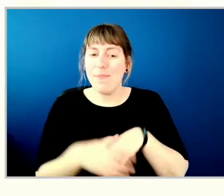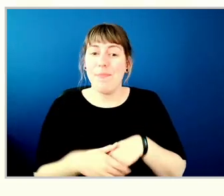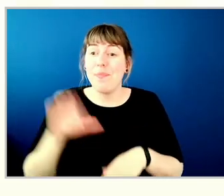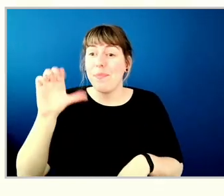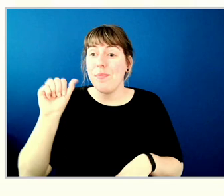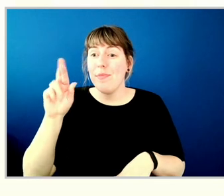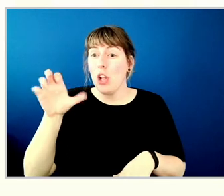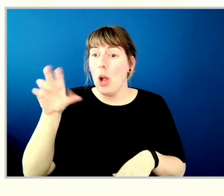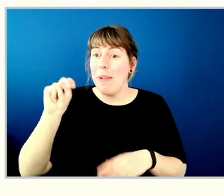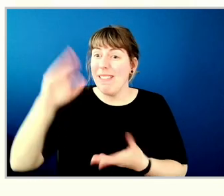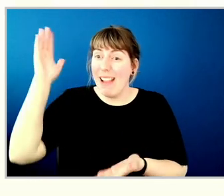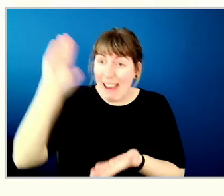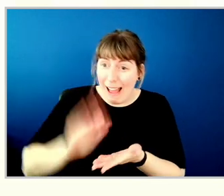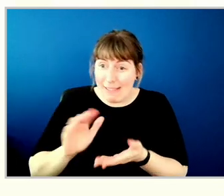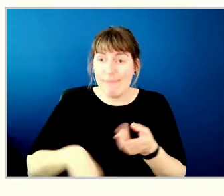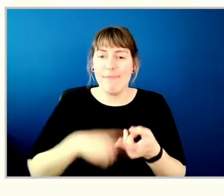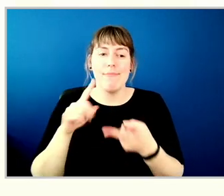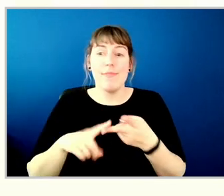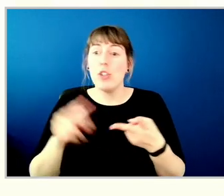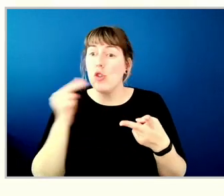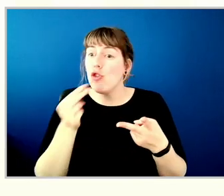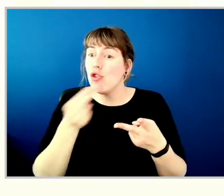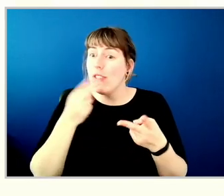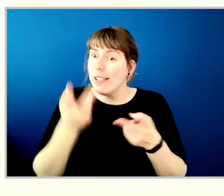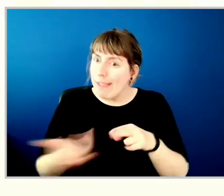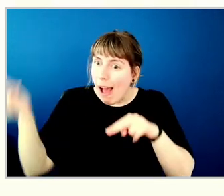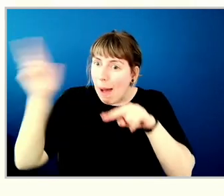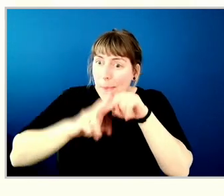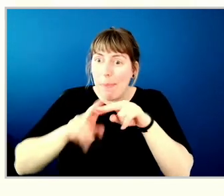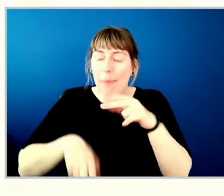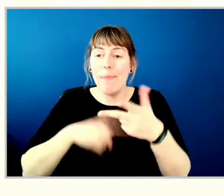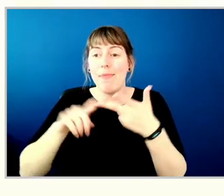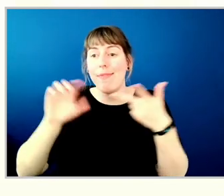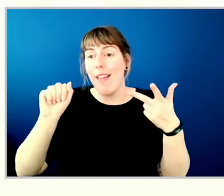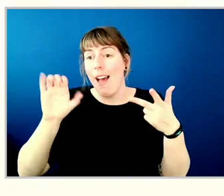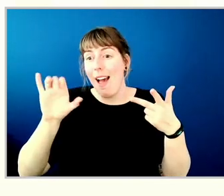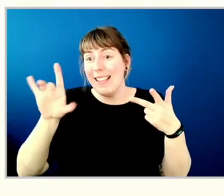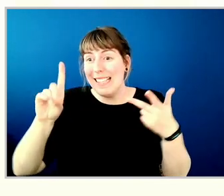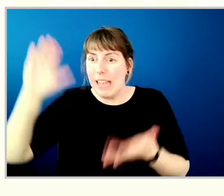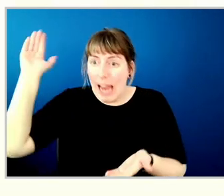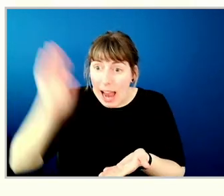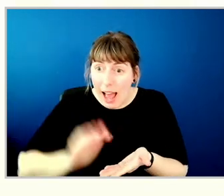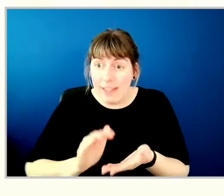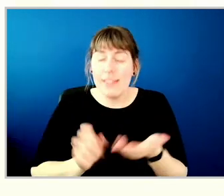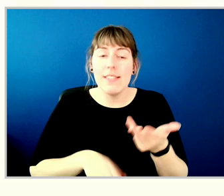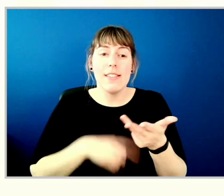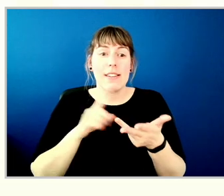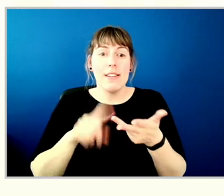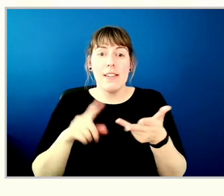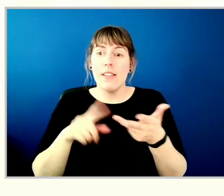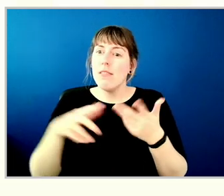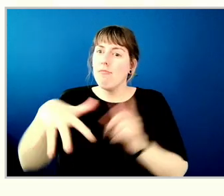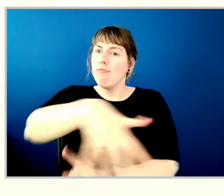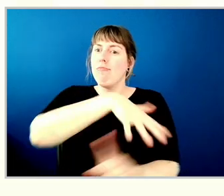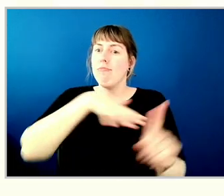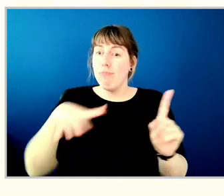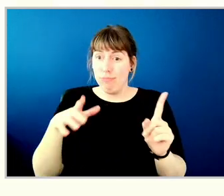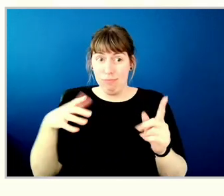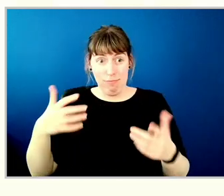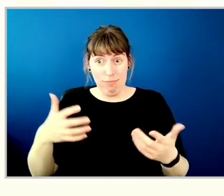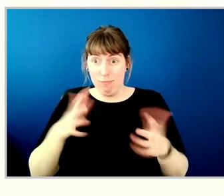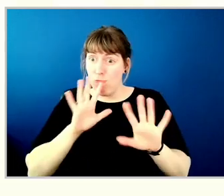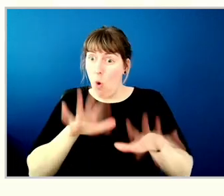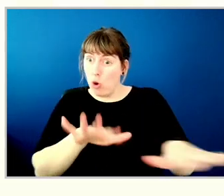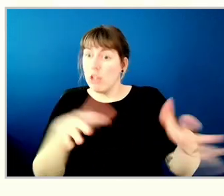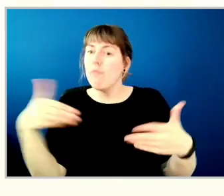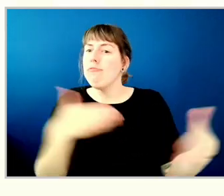it uptakes excess nutrients it reduces acidification and it creates habitat for things that live in the ocean folks